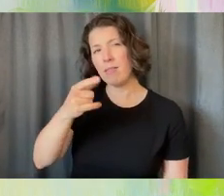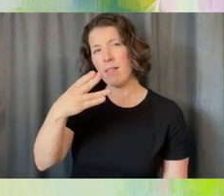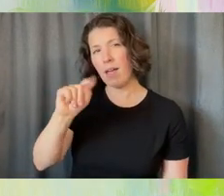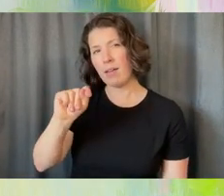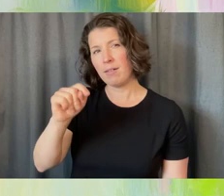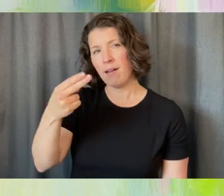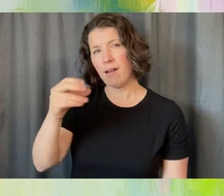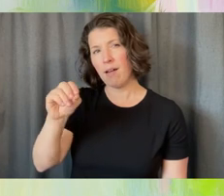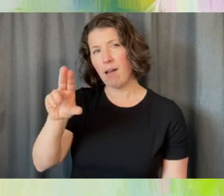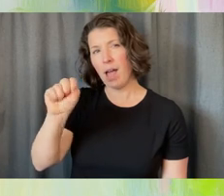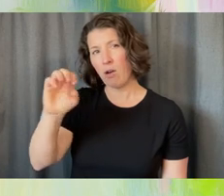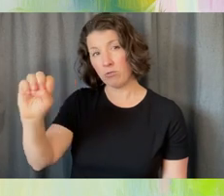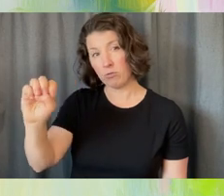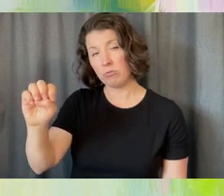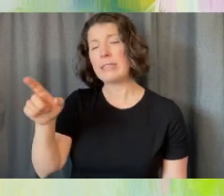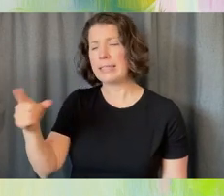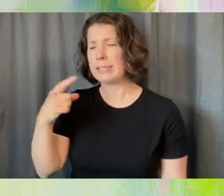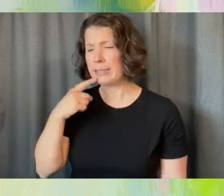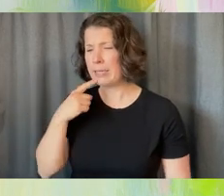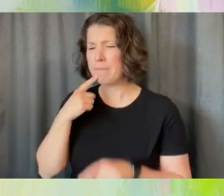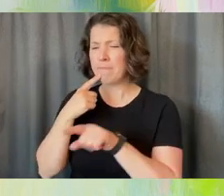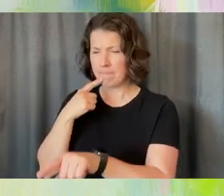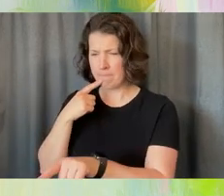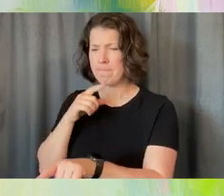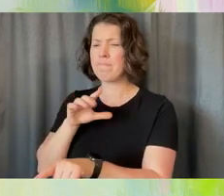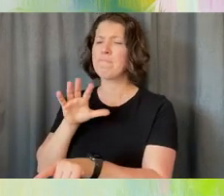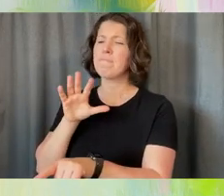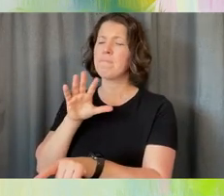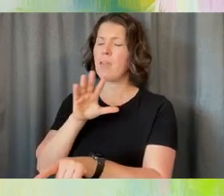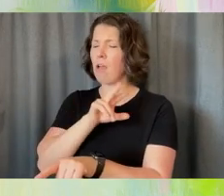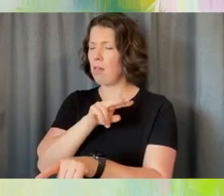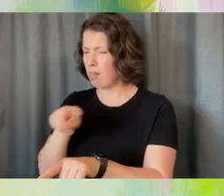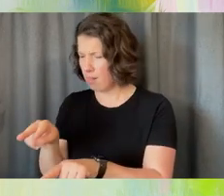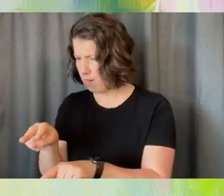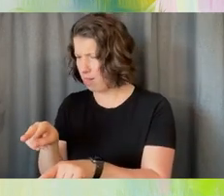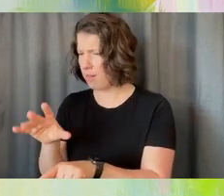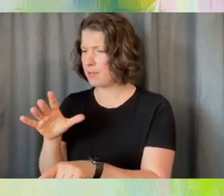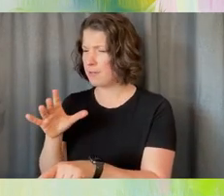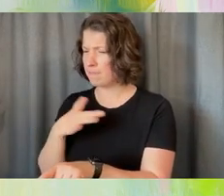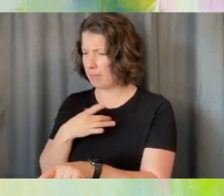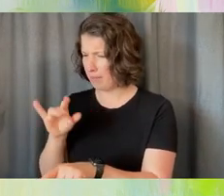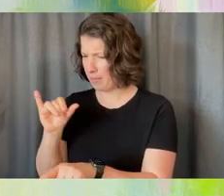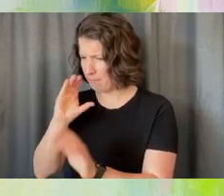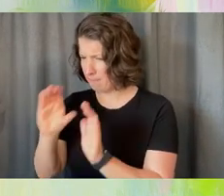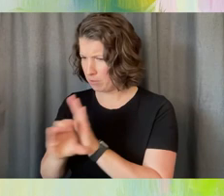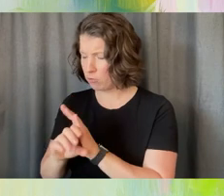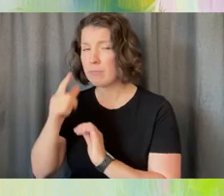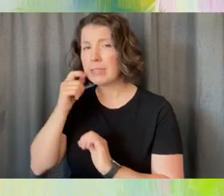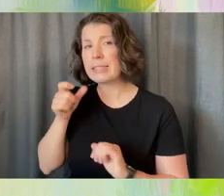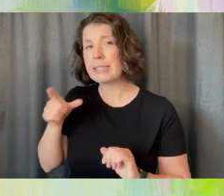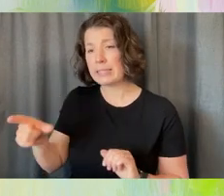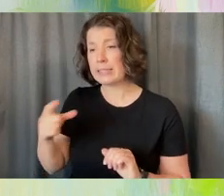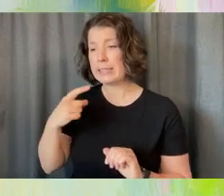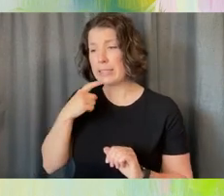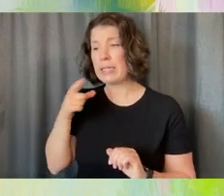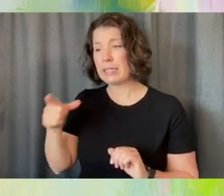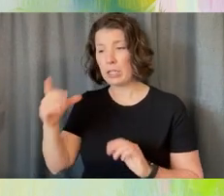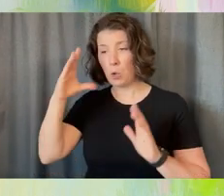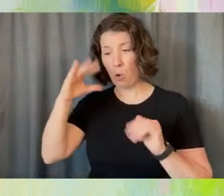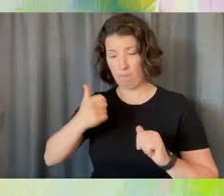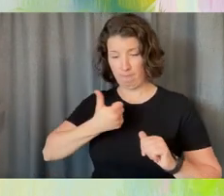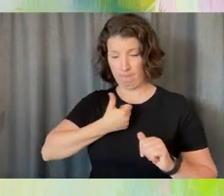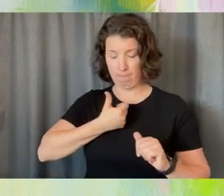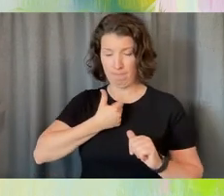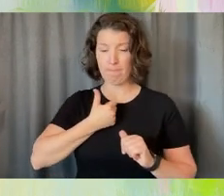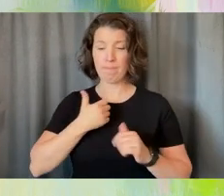gravitated to that picture because as a healthcare provider, he hoped to serve as a beacon of light